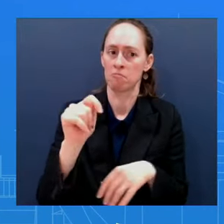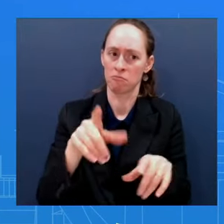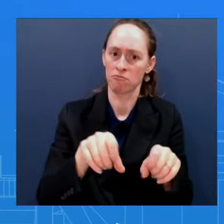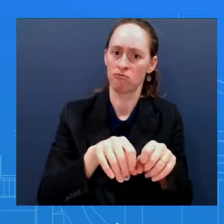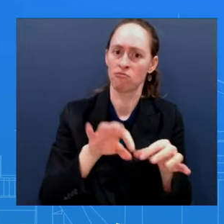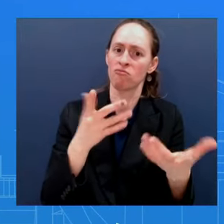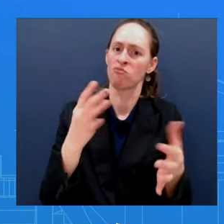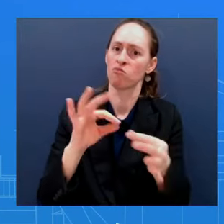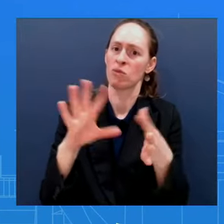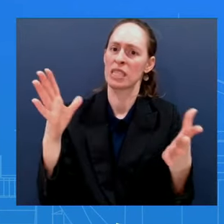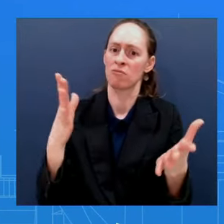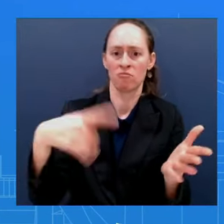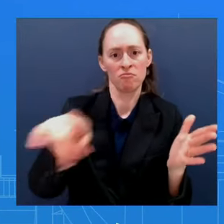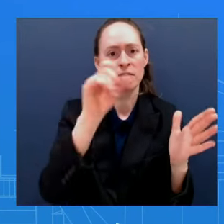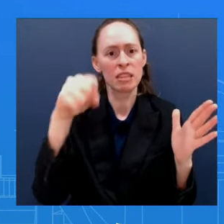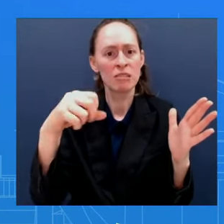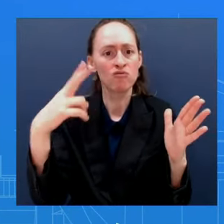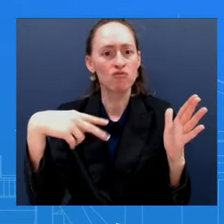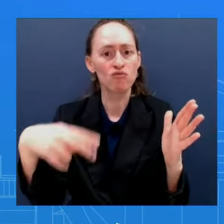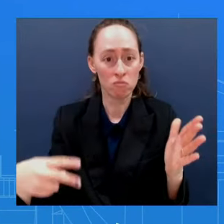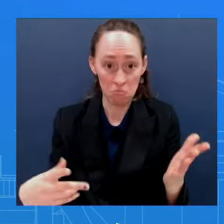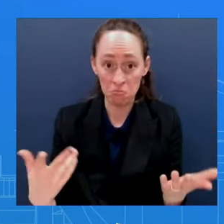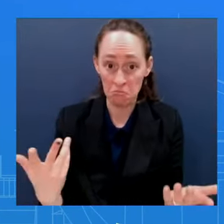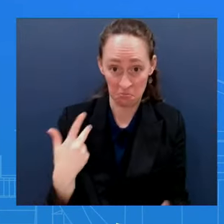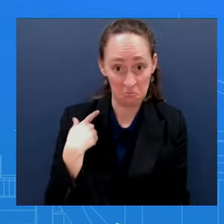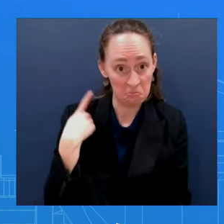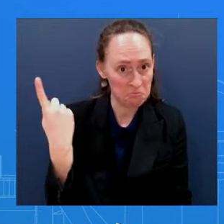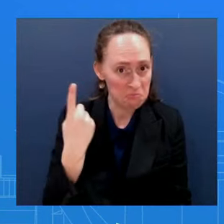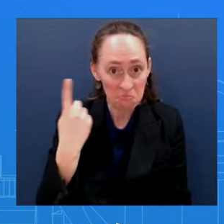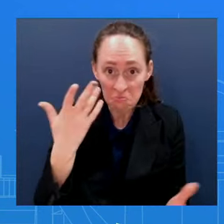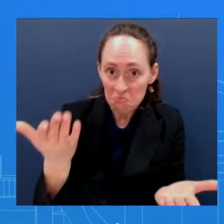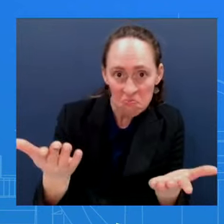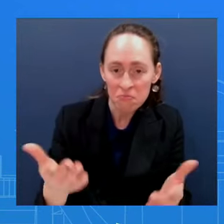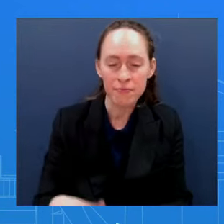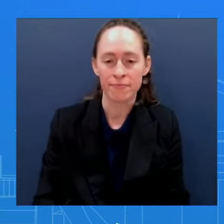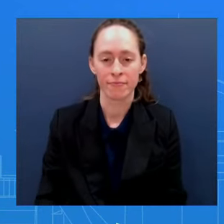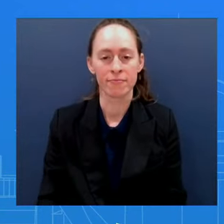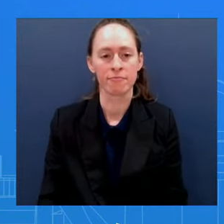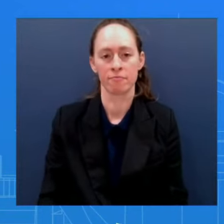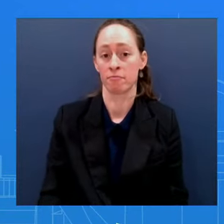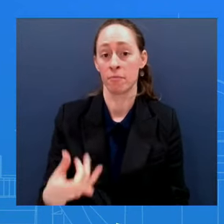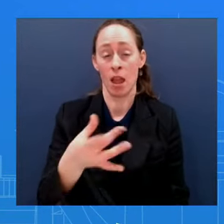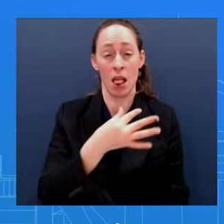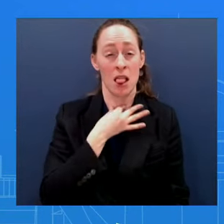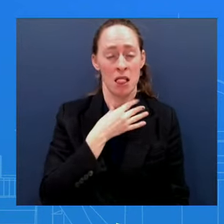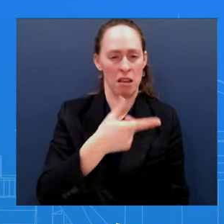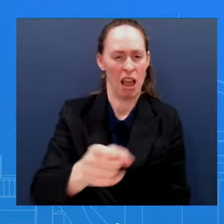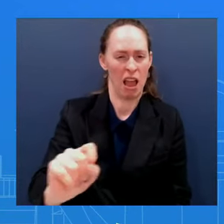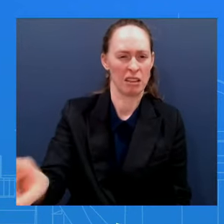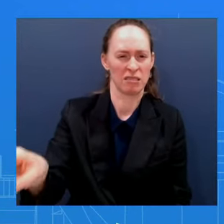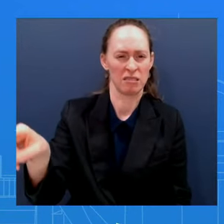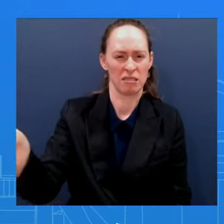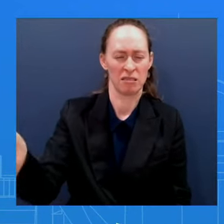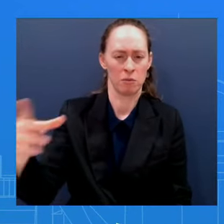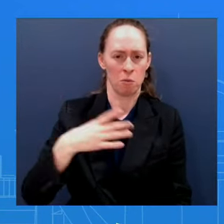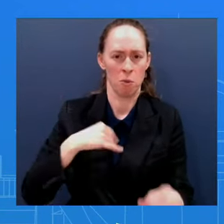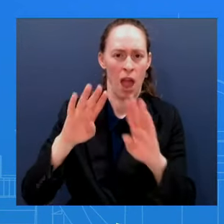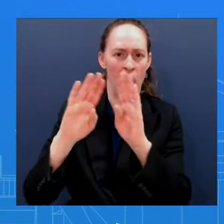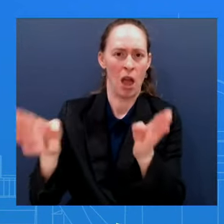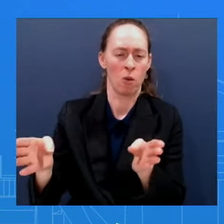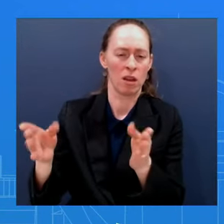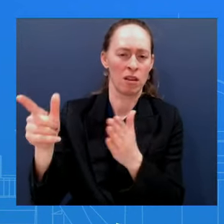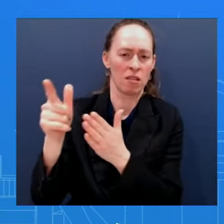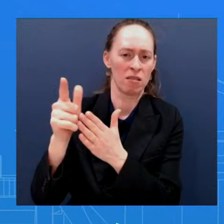my colleagues at the White House Counsel I know the President's personal attorney obviously spoke to this on one of the